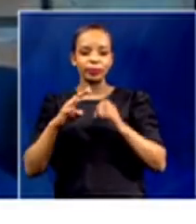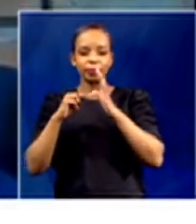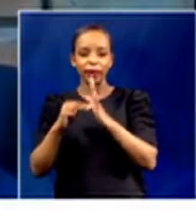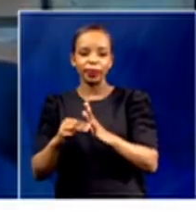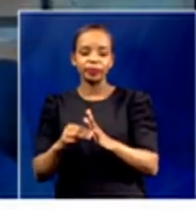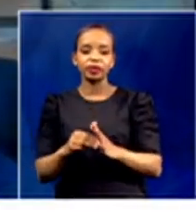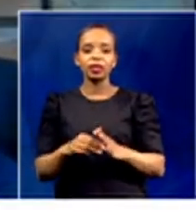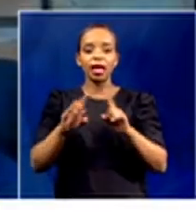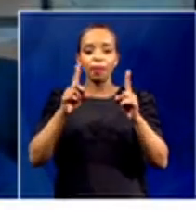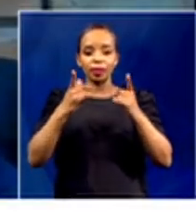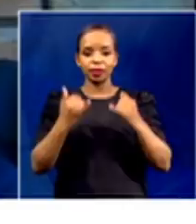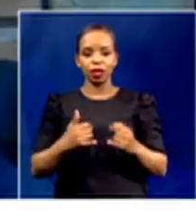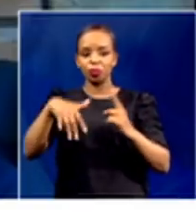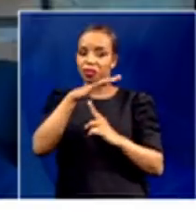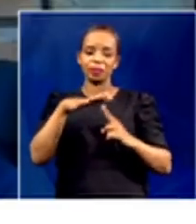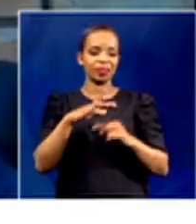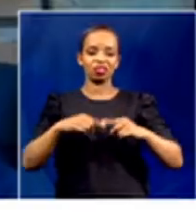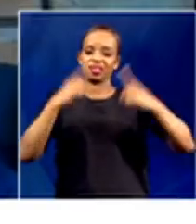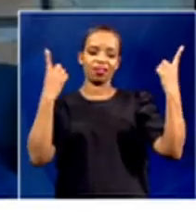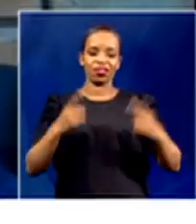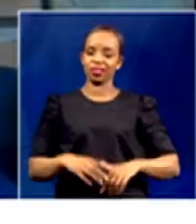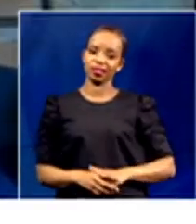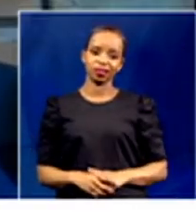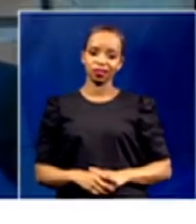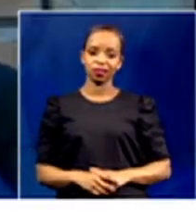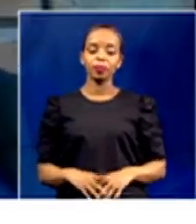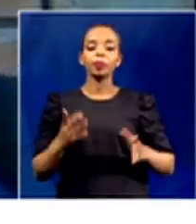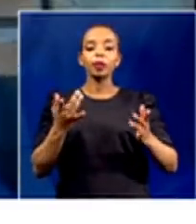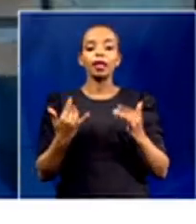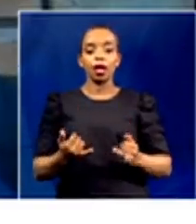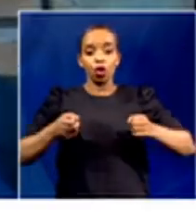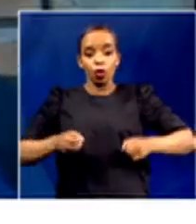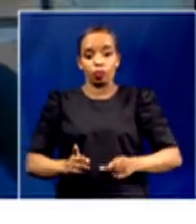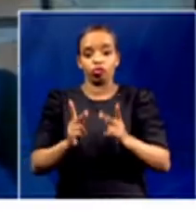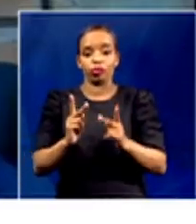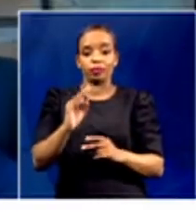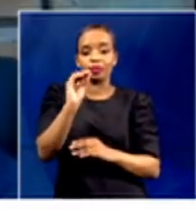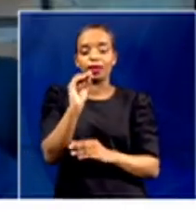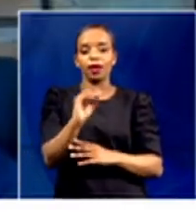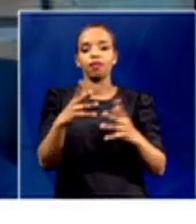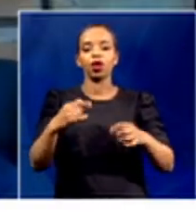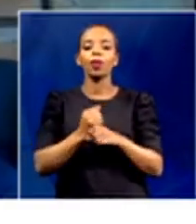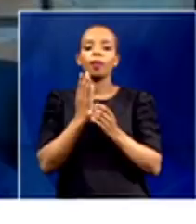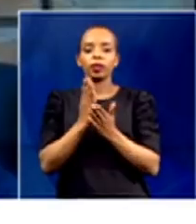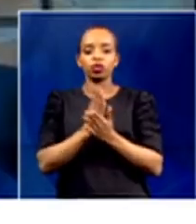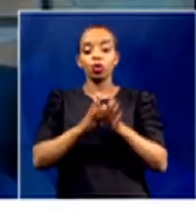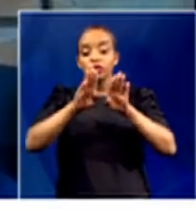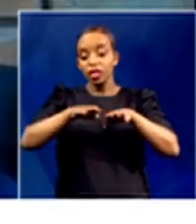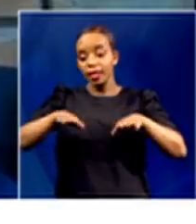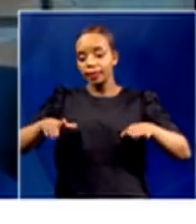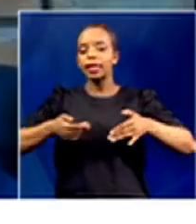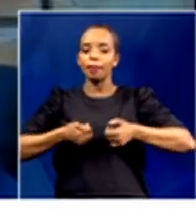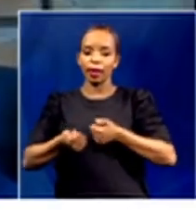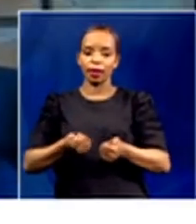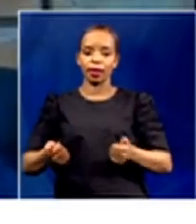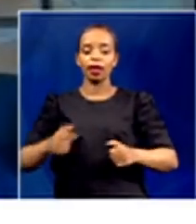situation. Here we have the opportunity to ensure that those children that are back in the primary school, we are